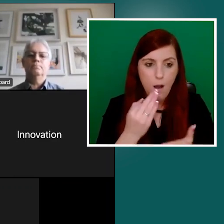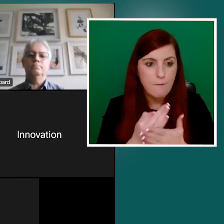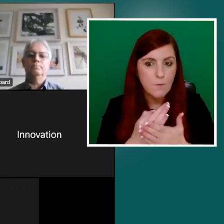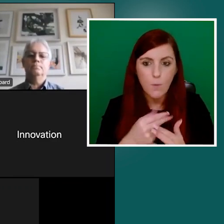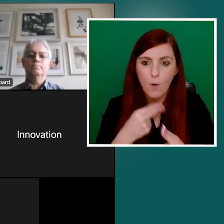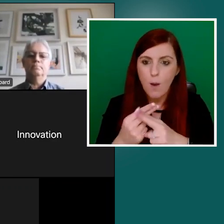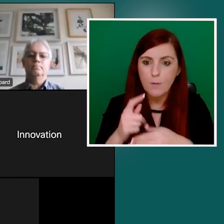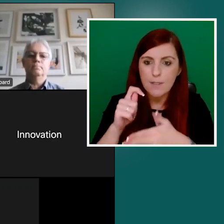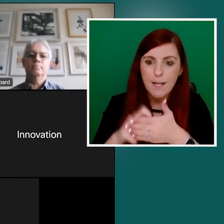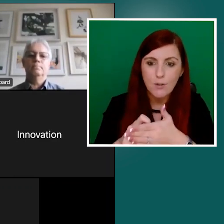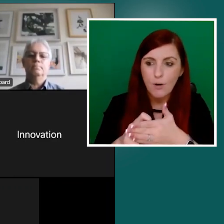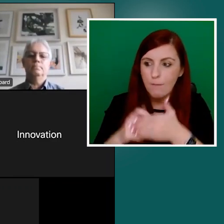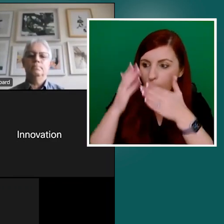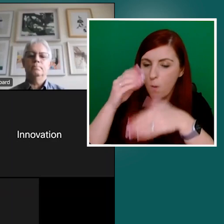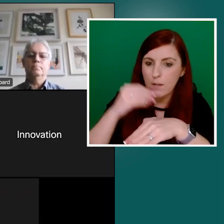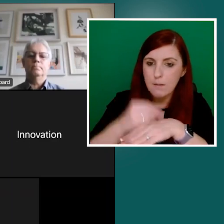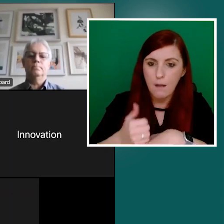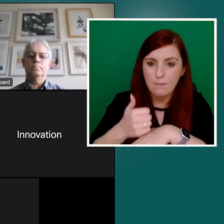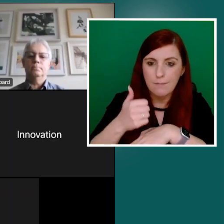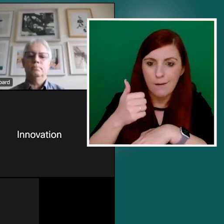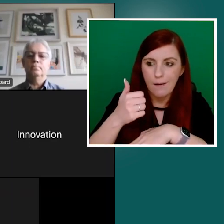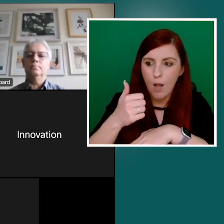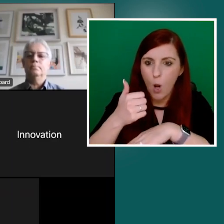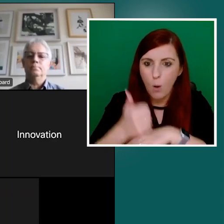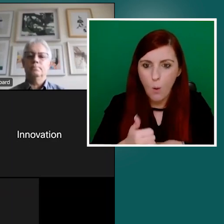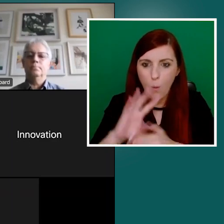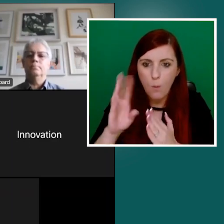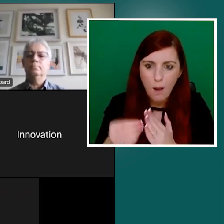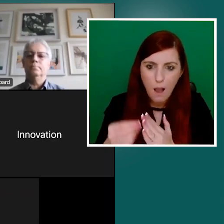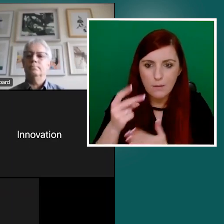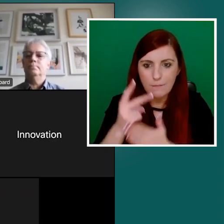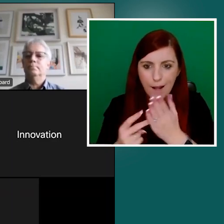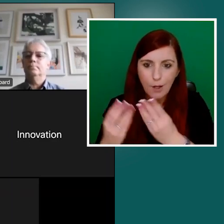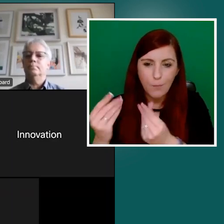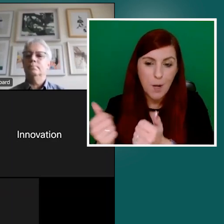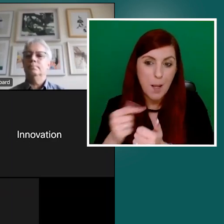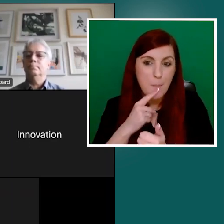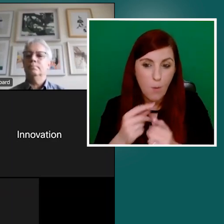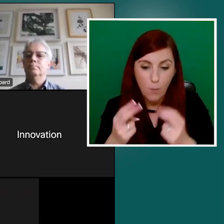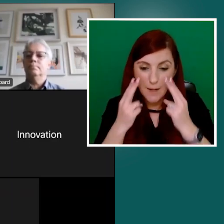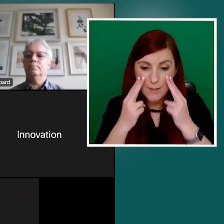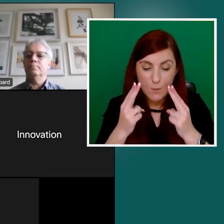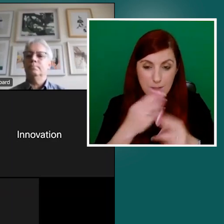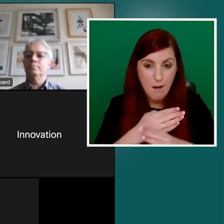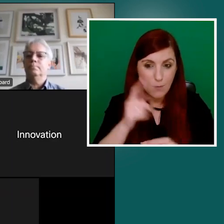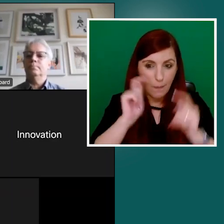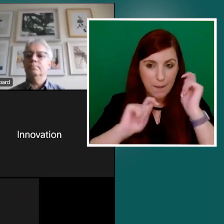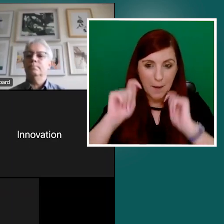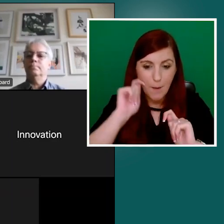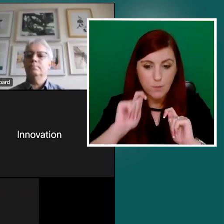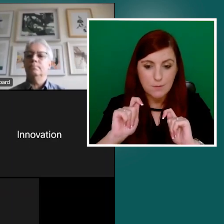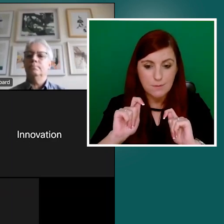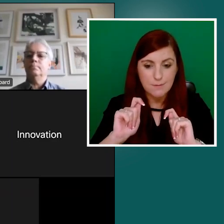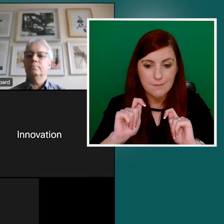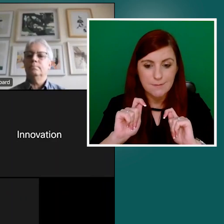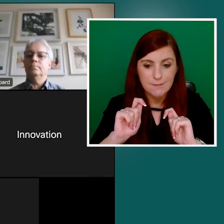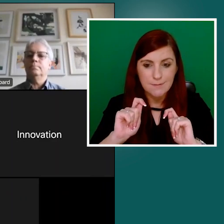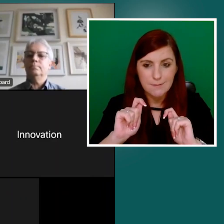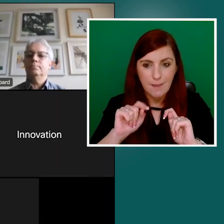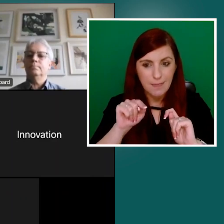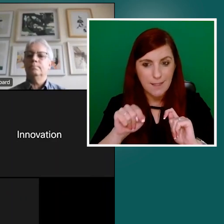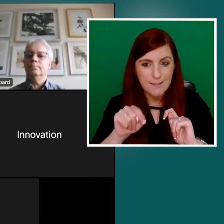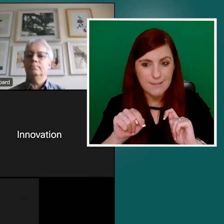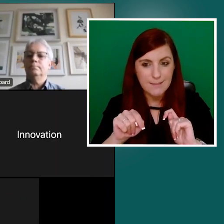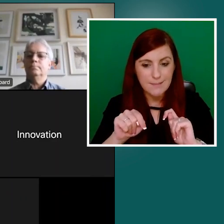Um, perhaps without those sorts of considerations. I just, I want to sort of just bring in some, some of the rest of the panel more generally